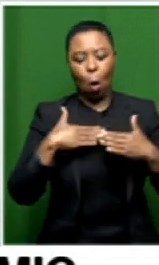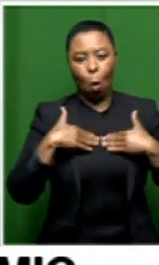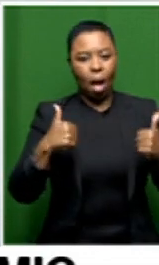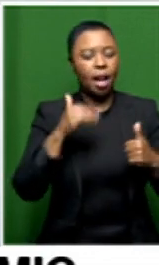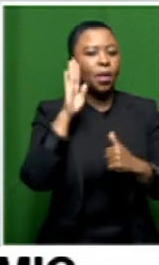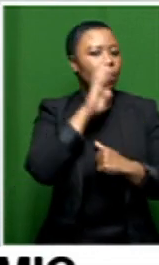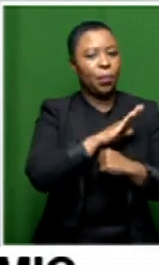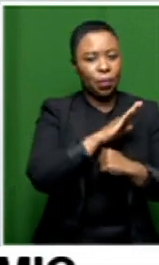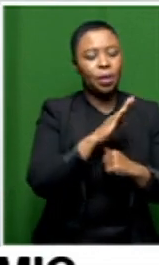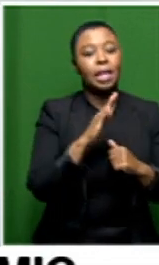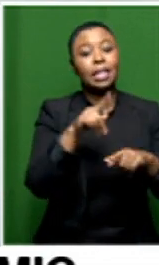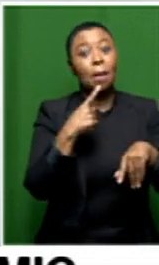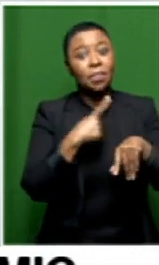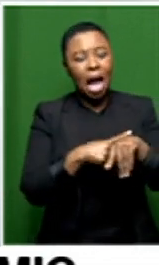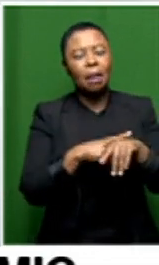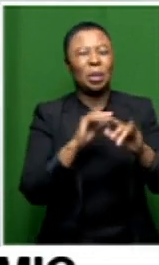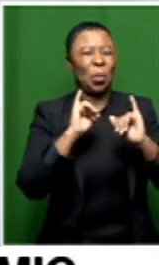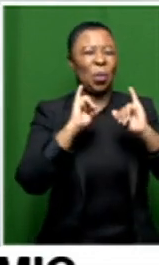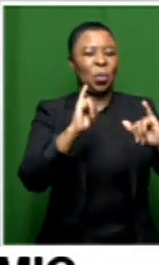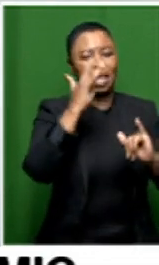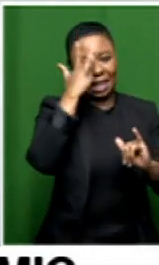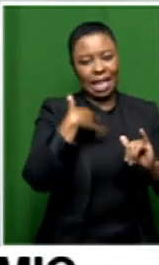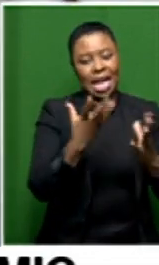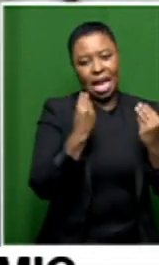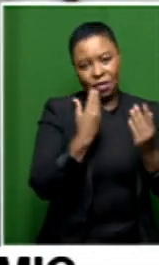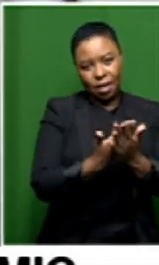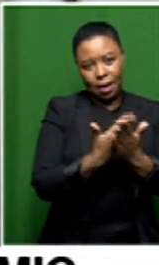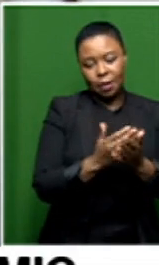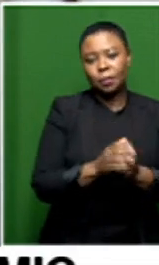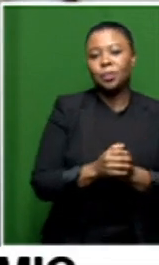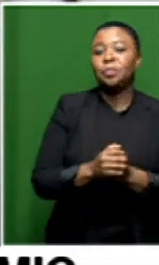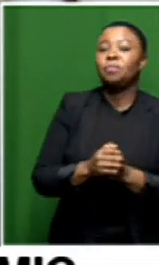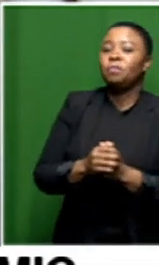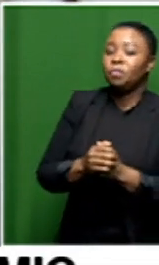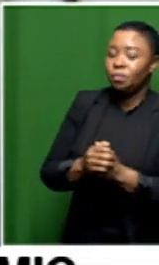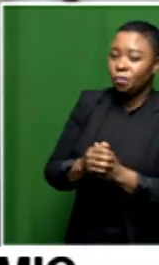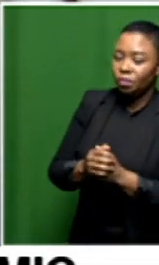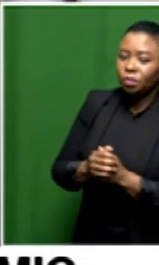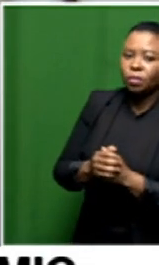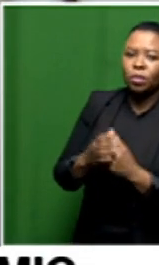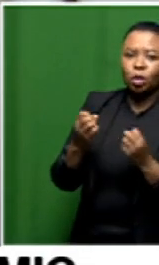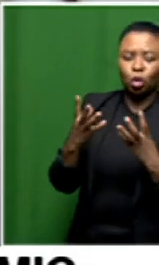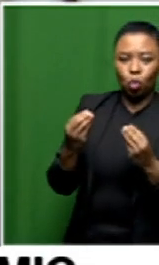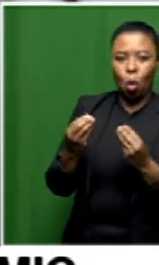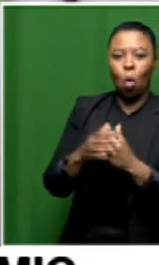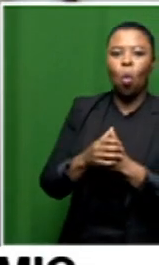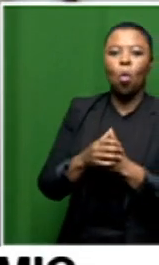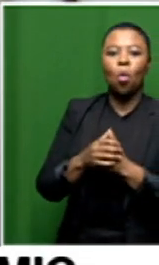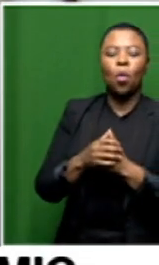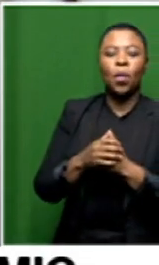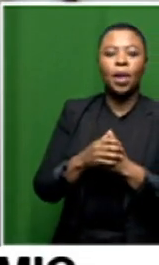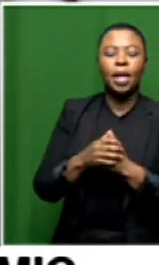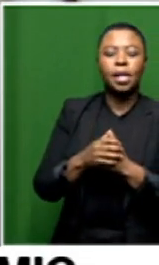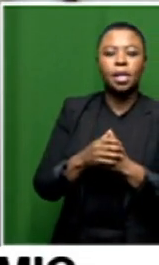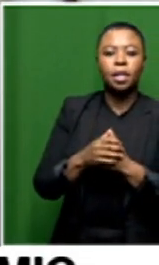and in some cases extremely sick so professor what are the symptoms uh presented